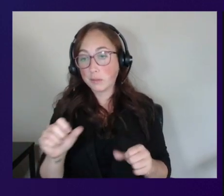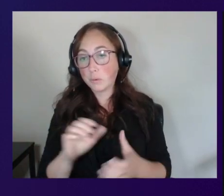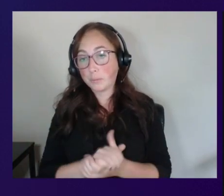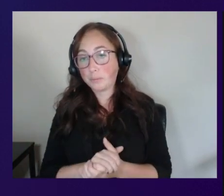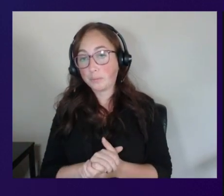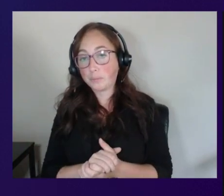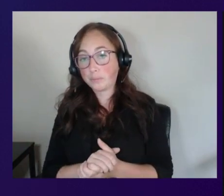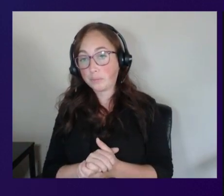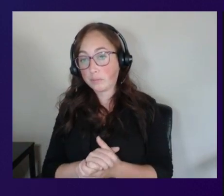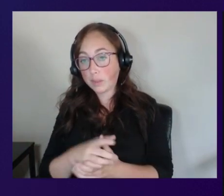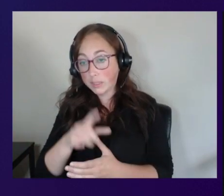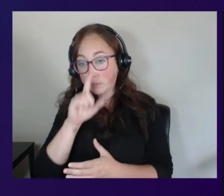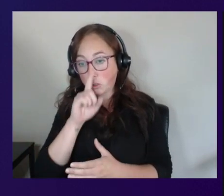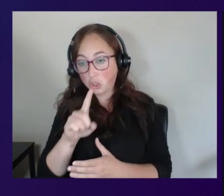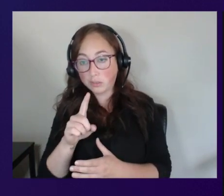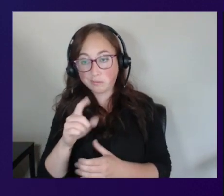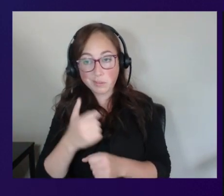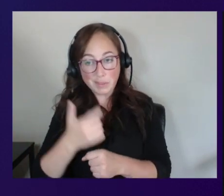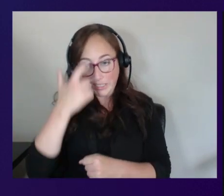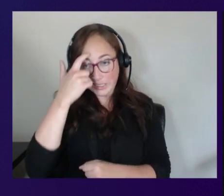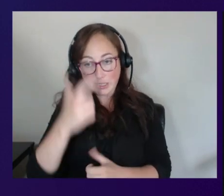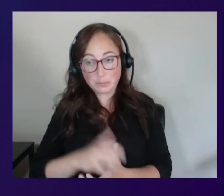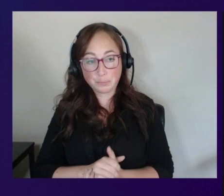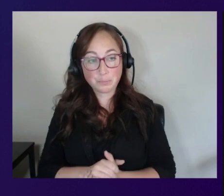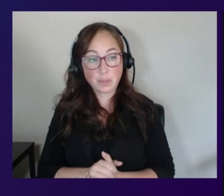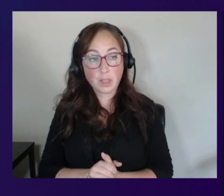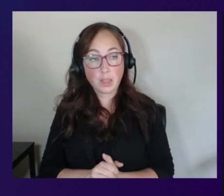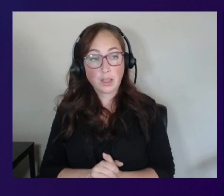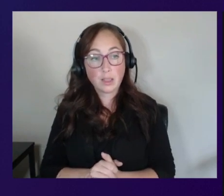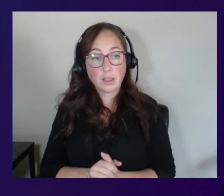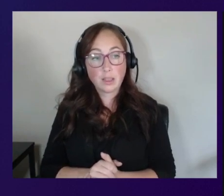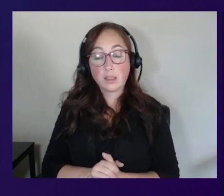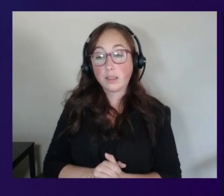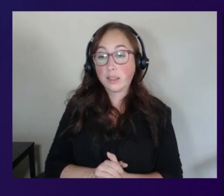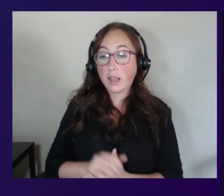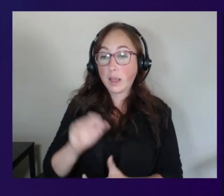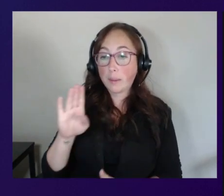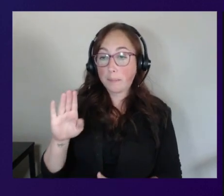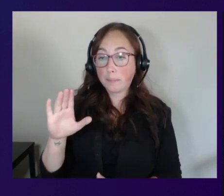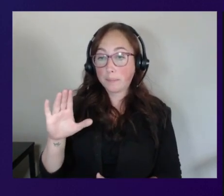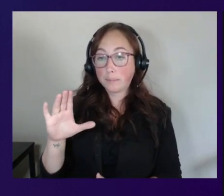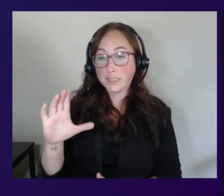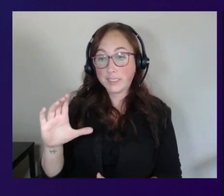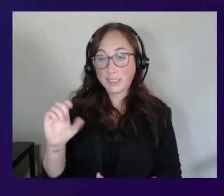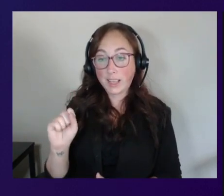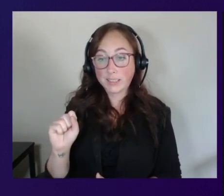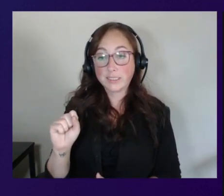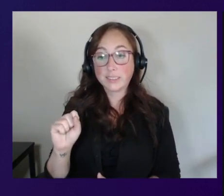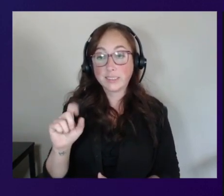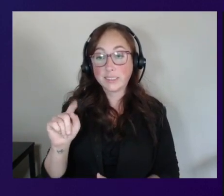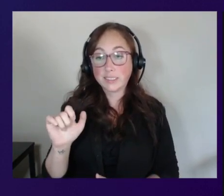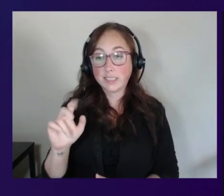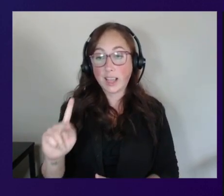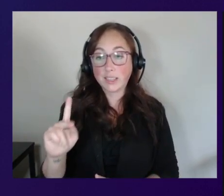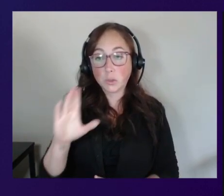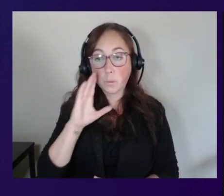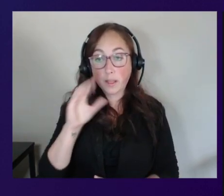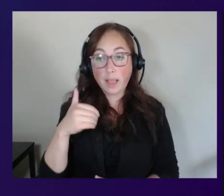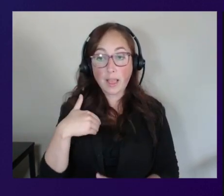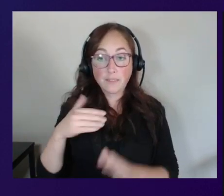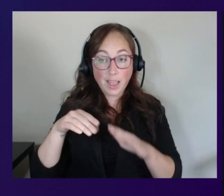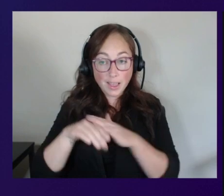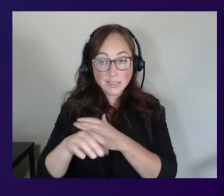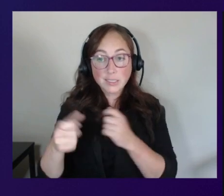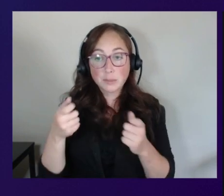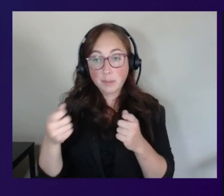makes sense that ECS task is going to make use of AWS identity and access management and a